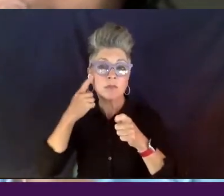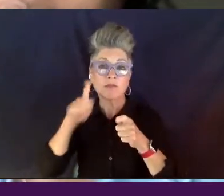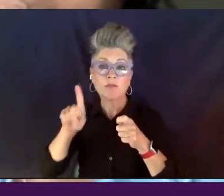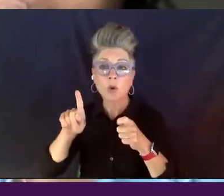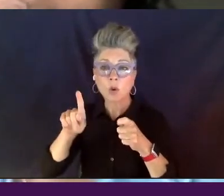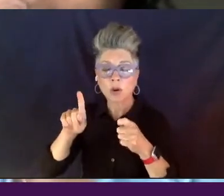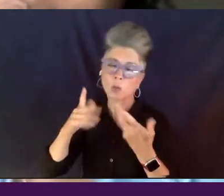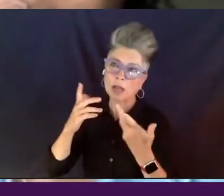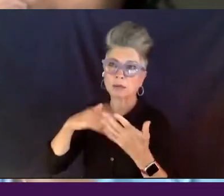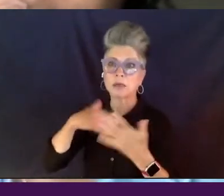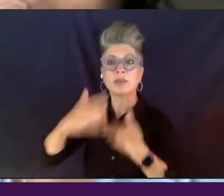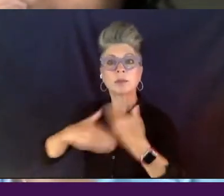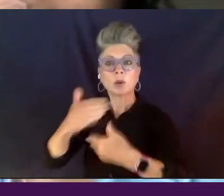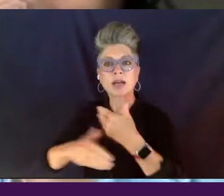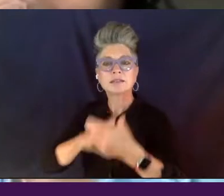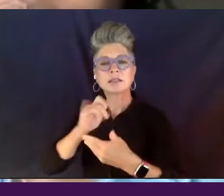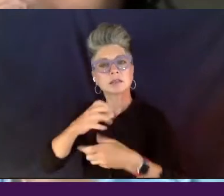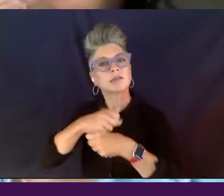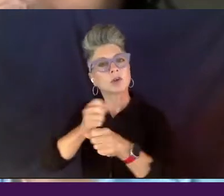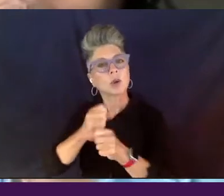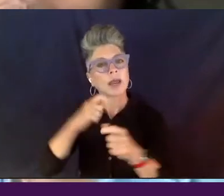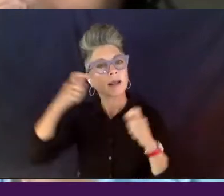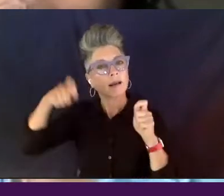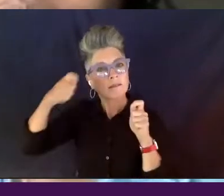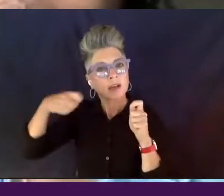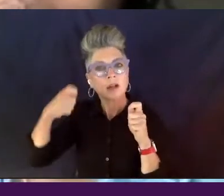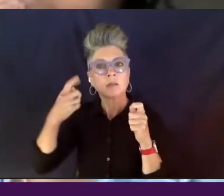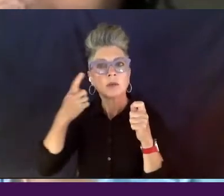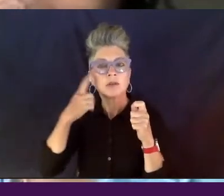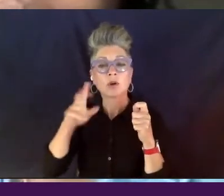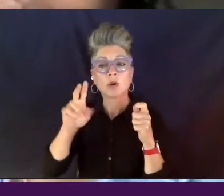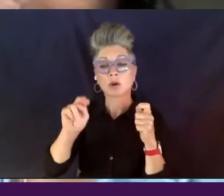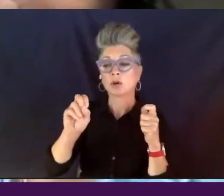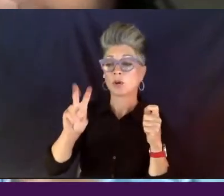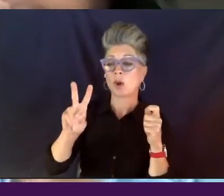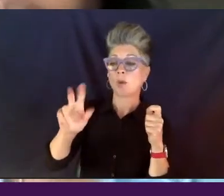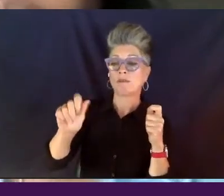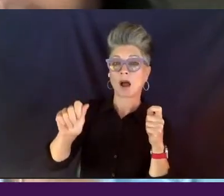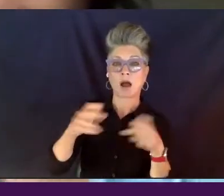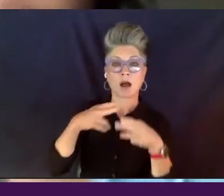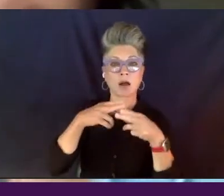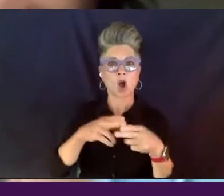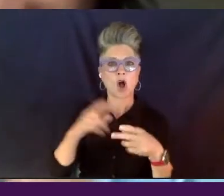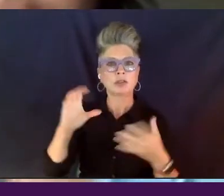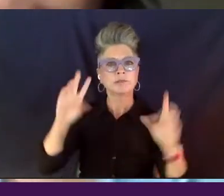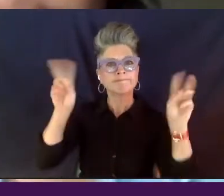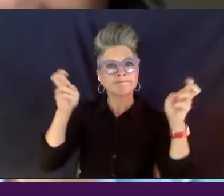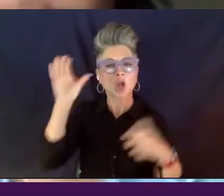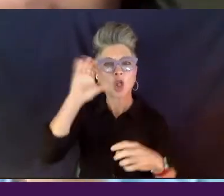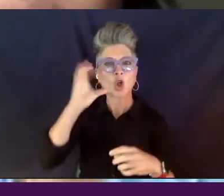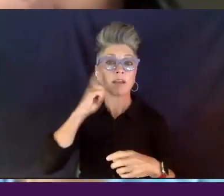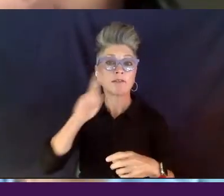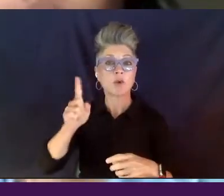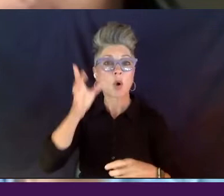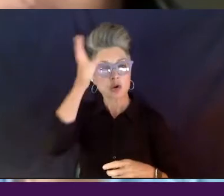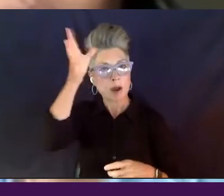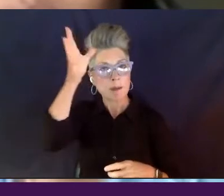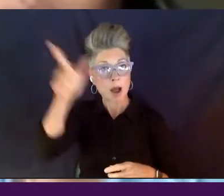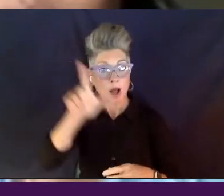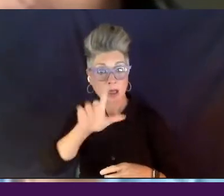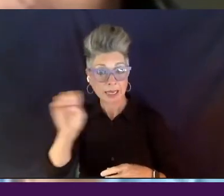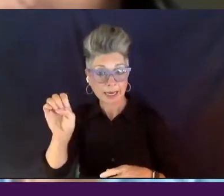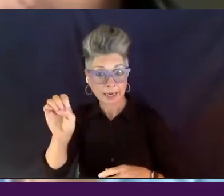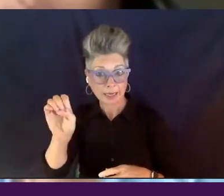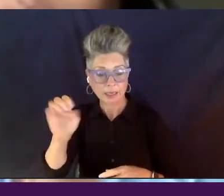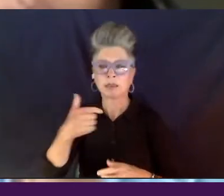process of creating a film for Nova called Looking for Grandpa Lee. I have worked